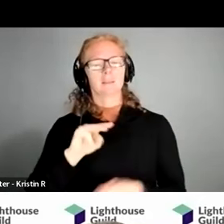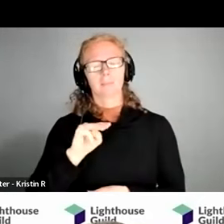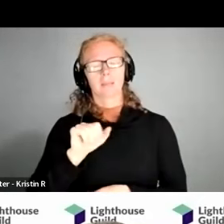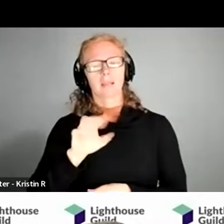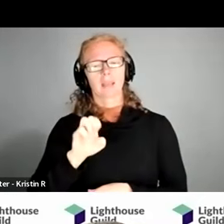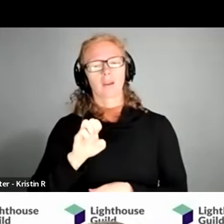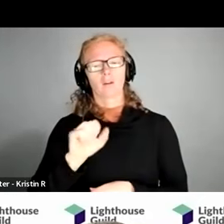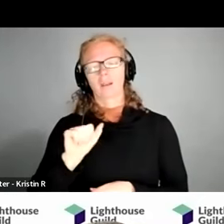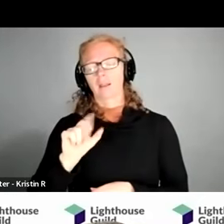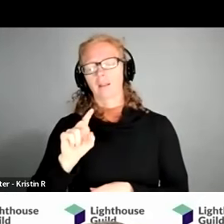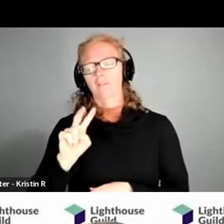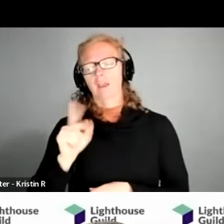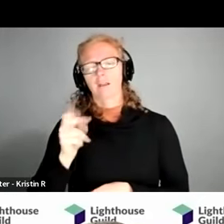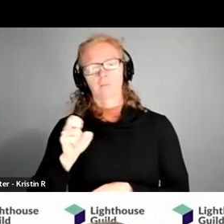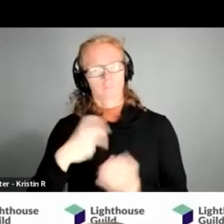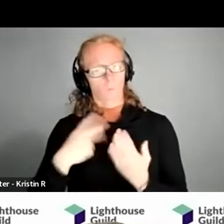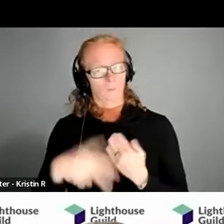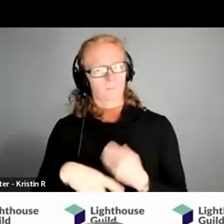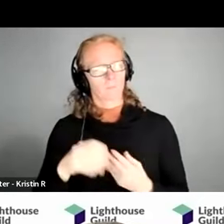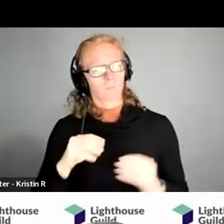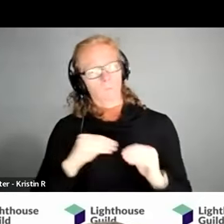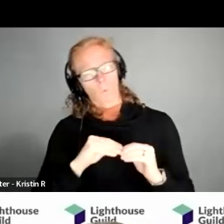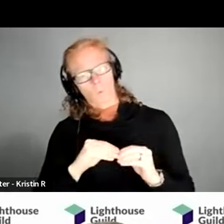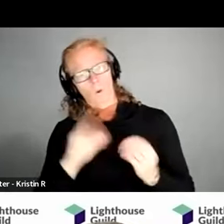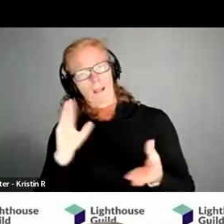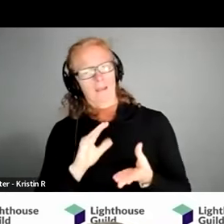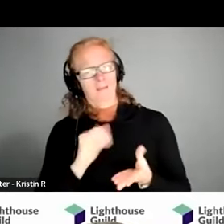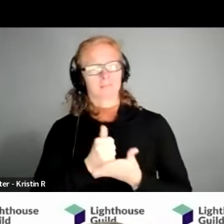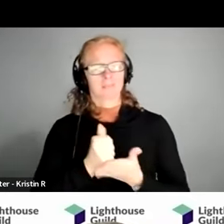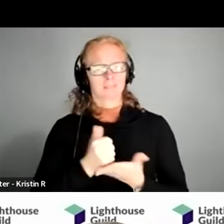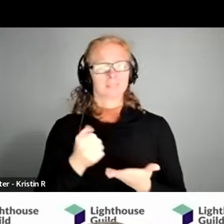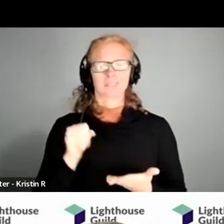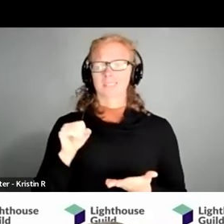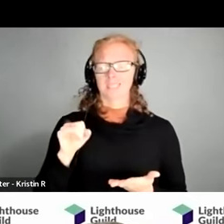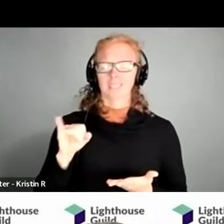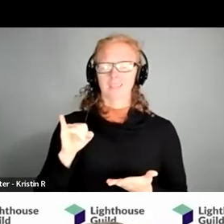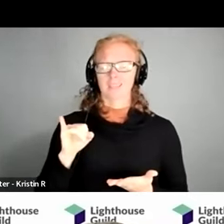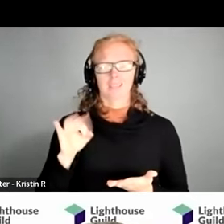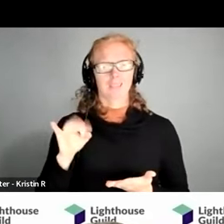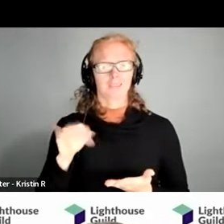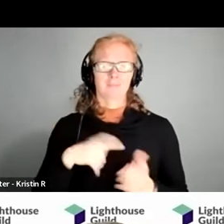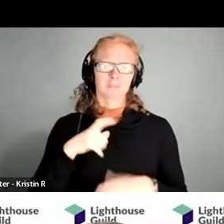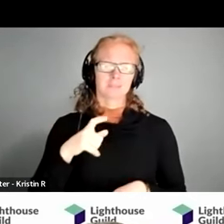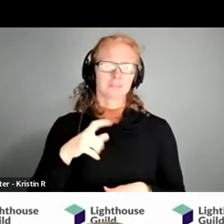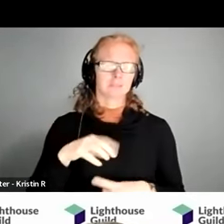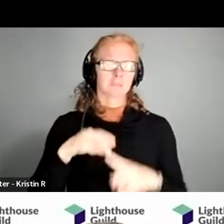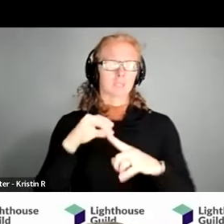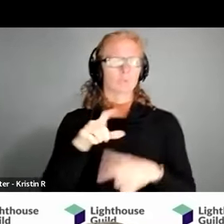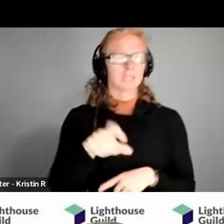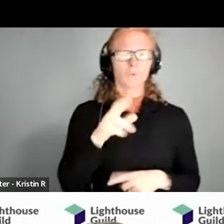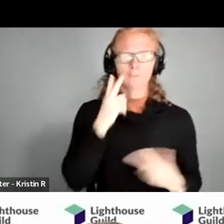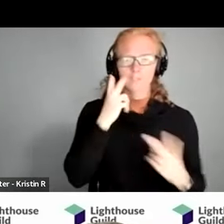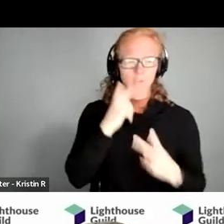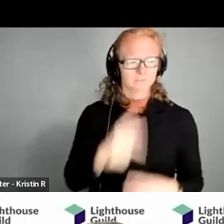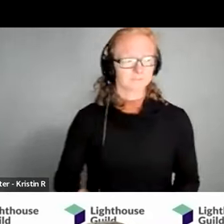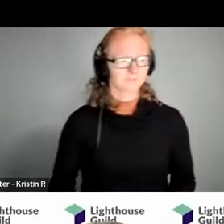programs and how they may be of more or less assistance to you if you have special needs for hearing or vision